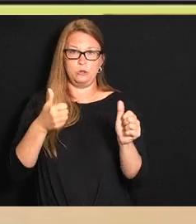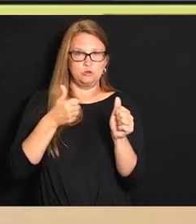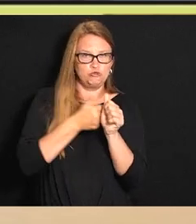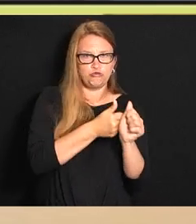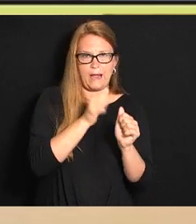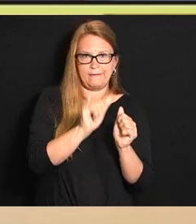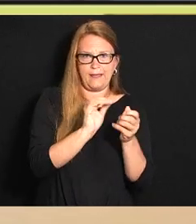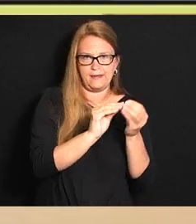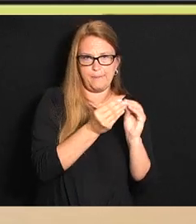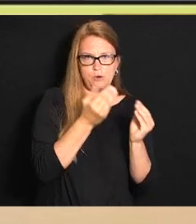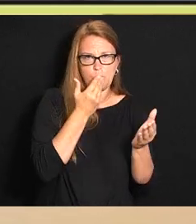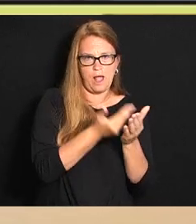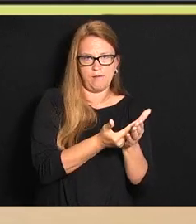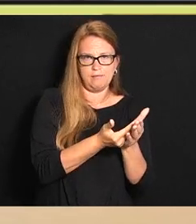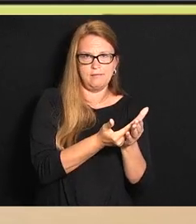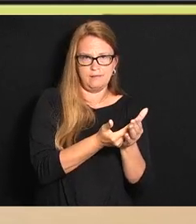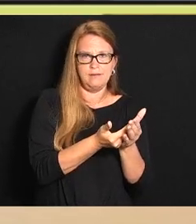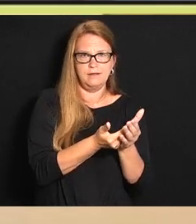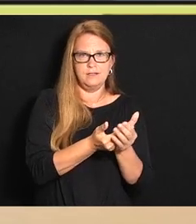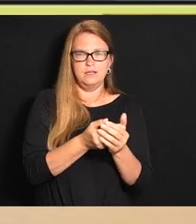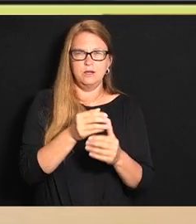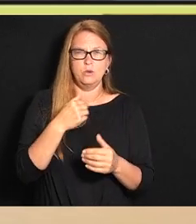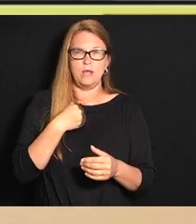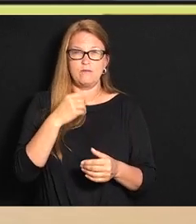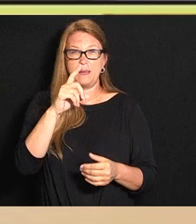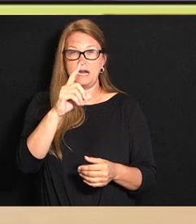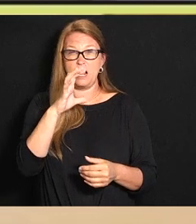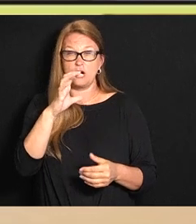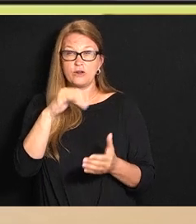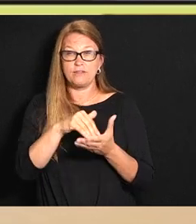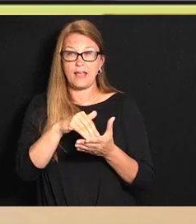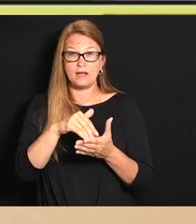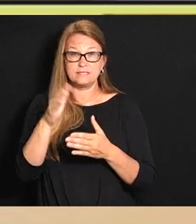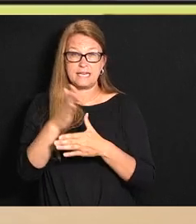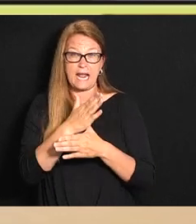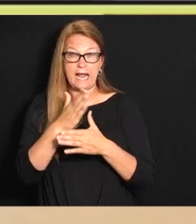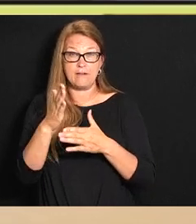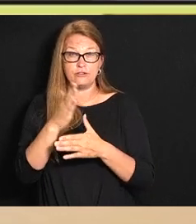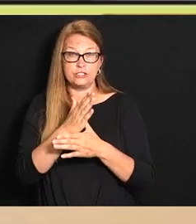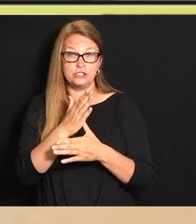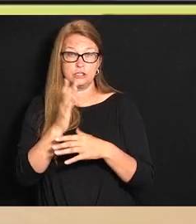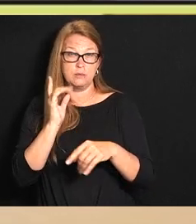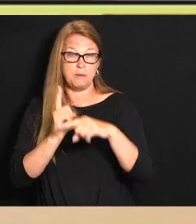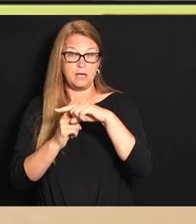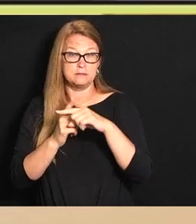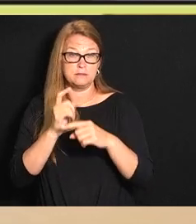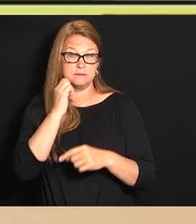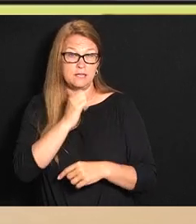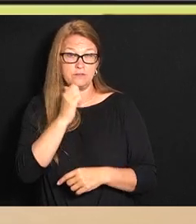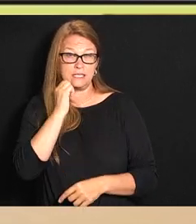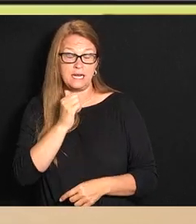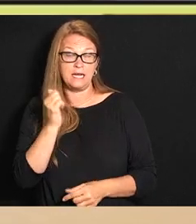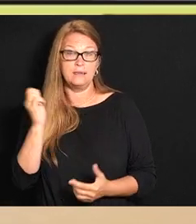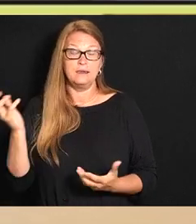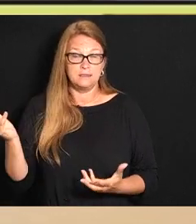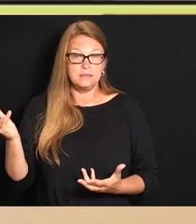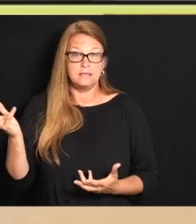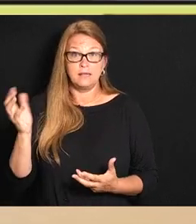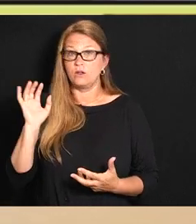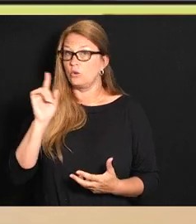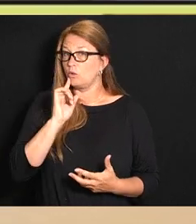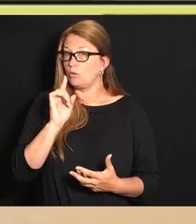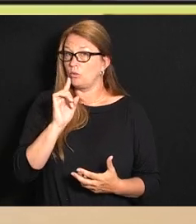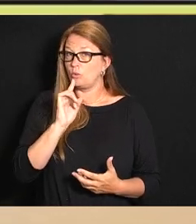we are close to 100,000 average cases a day in the United States and really smart